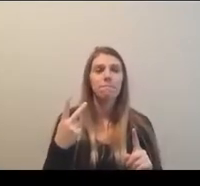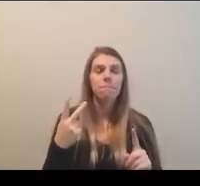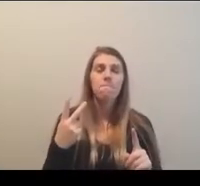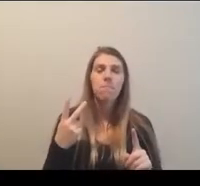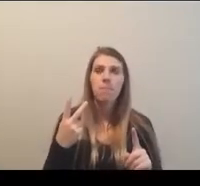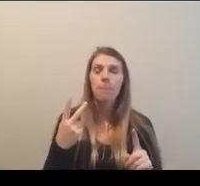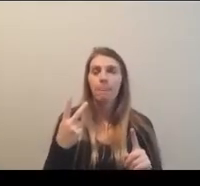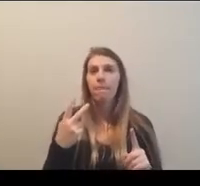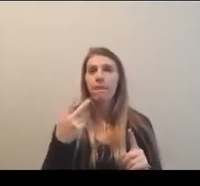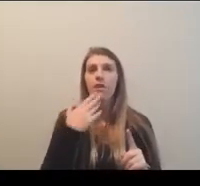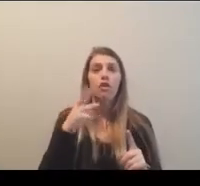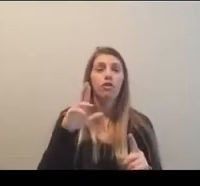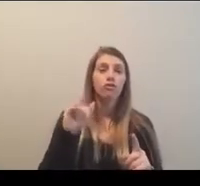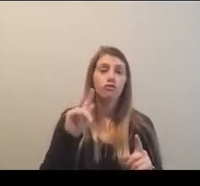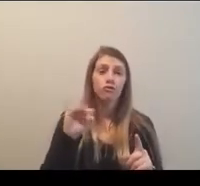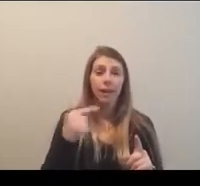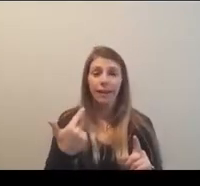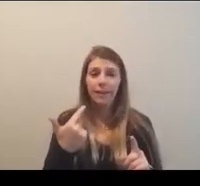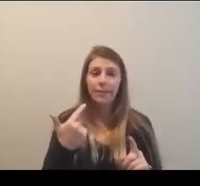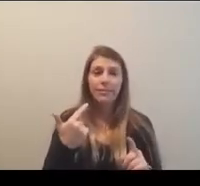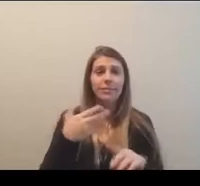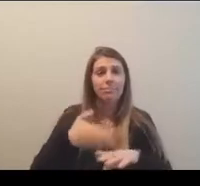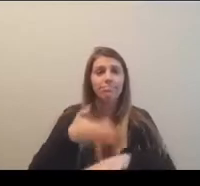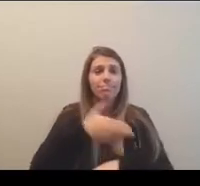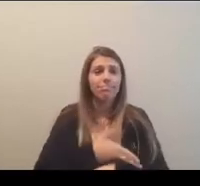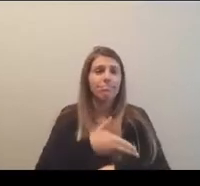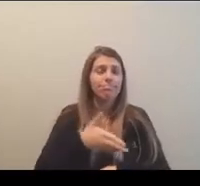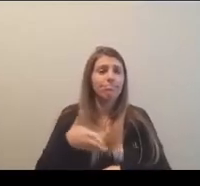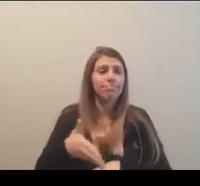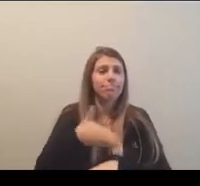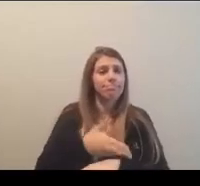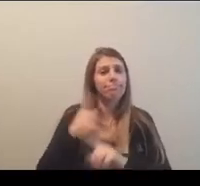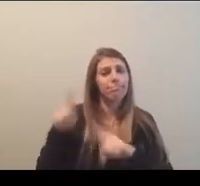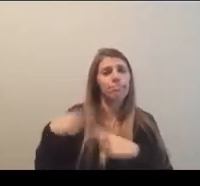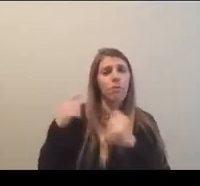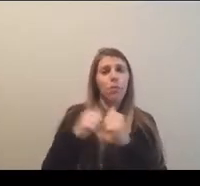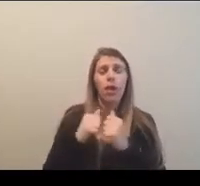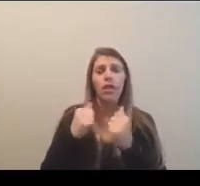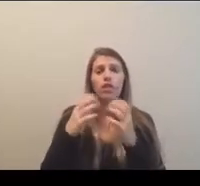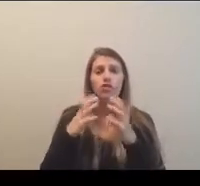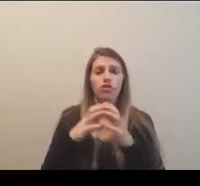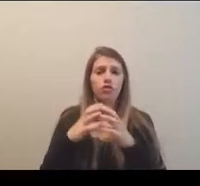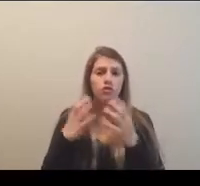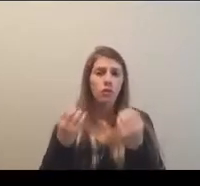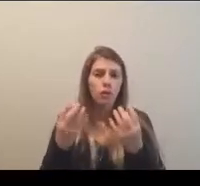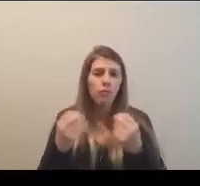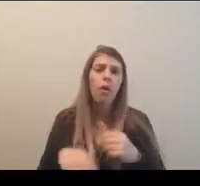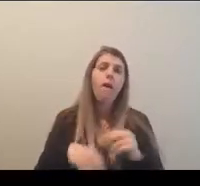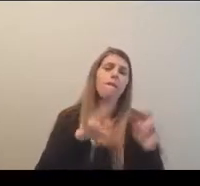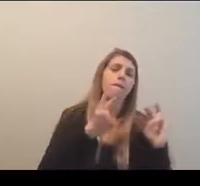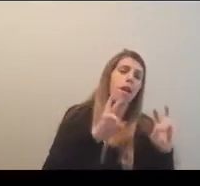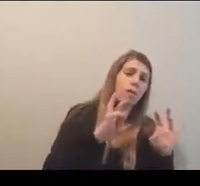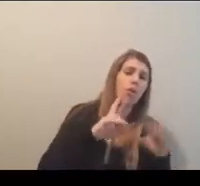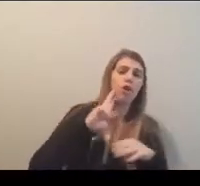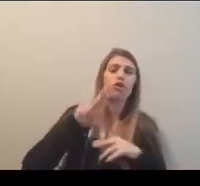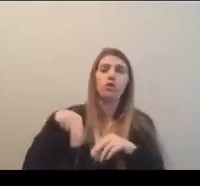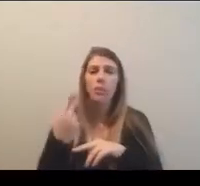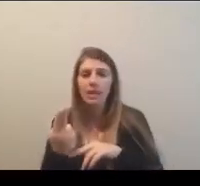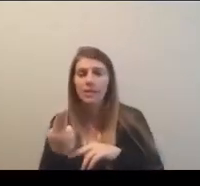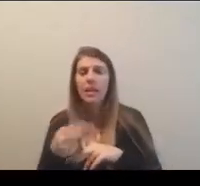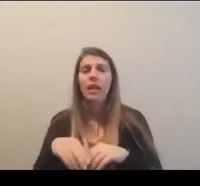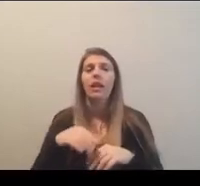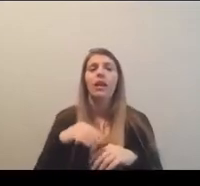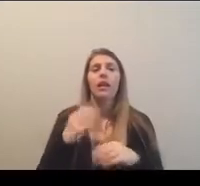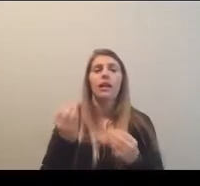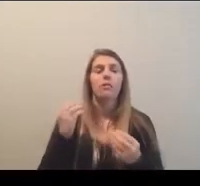broadcast ratings and improvements over the last few years in softball, women's gymnastics, volleyball, beach has become more and more